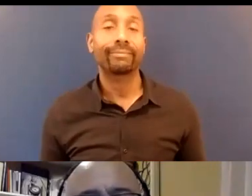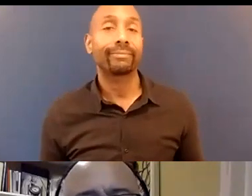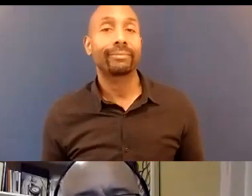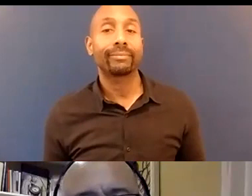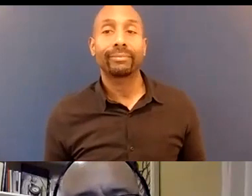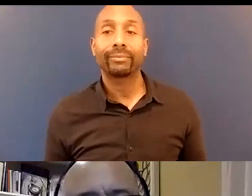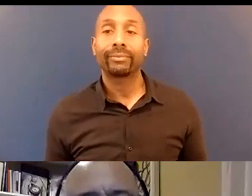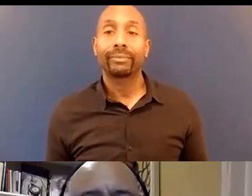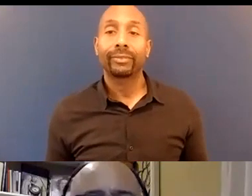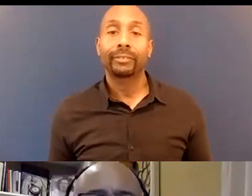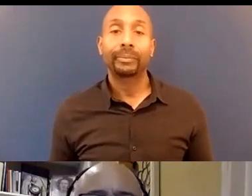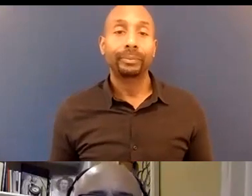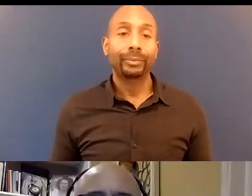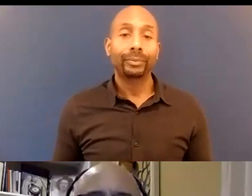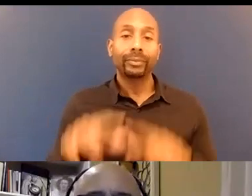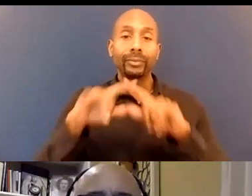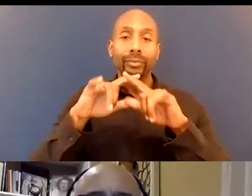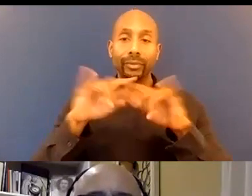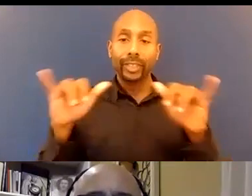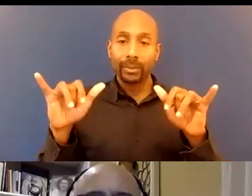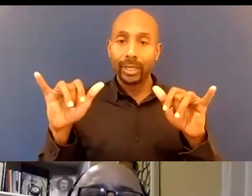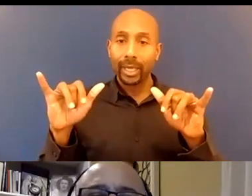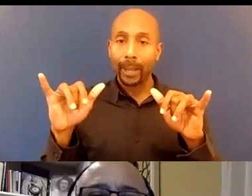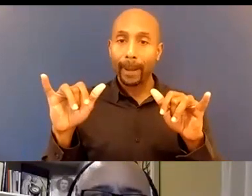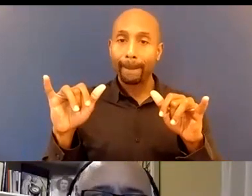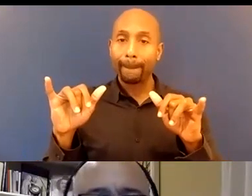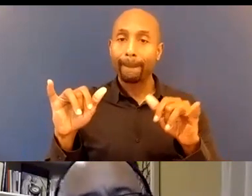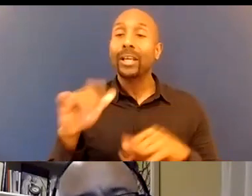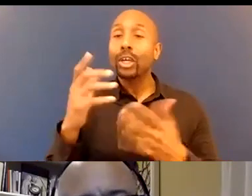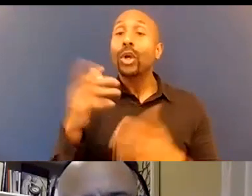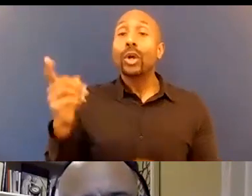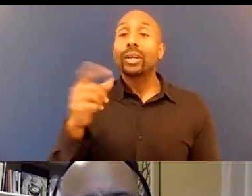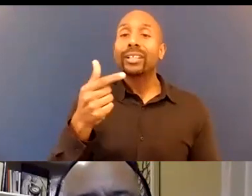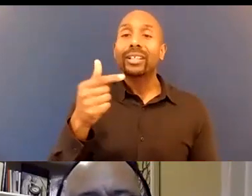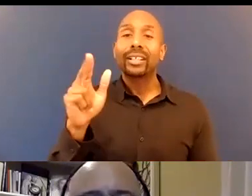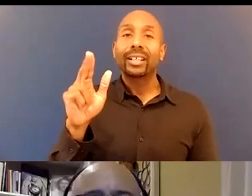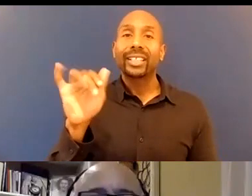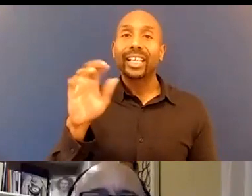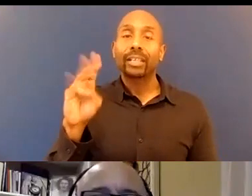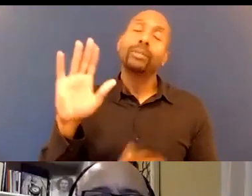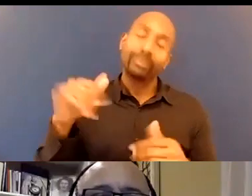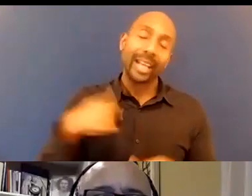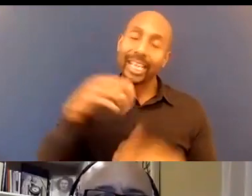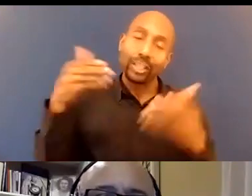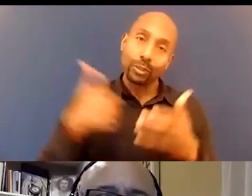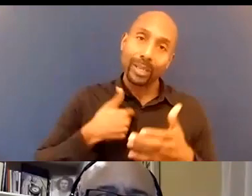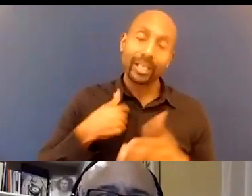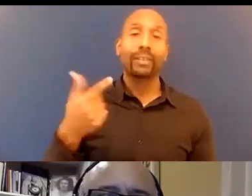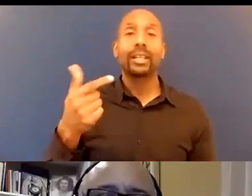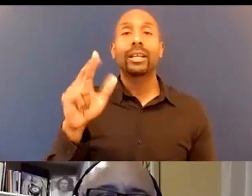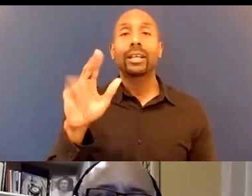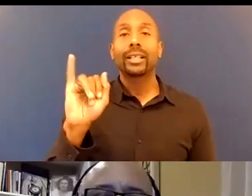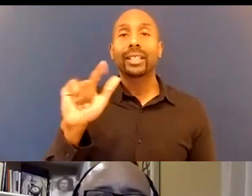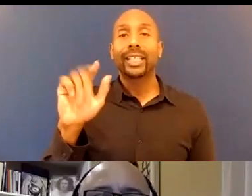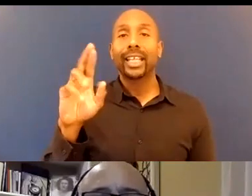I like it go ahead I'll go right behind you so I I didn't introduce myself before I'm Guillermo Lopez and